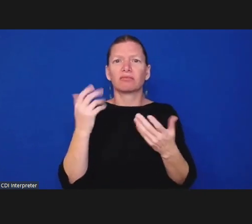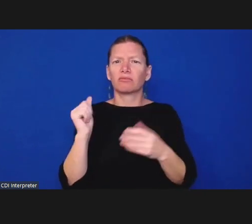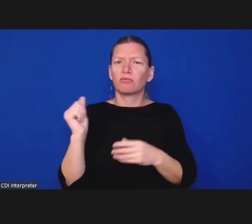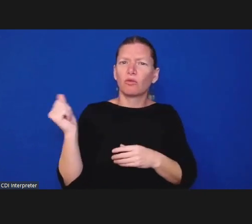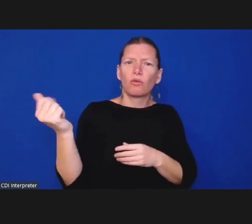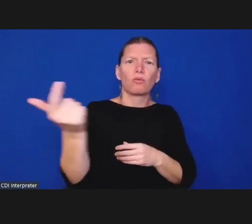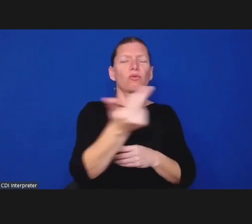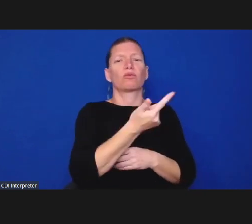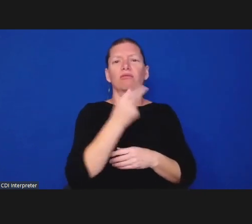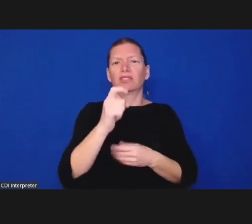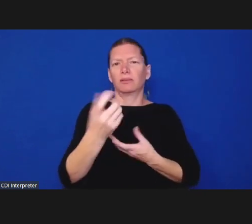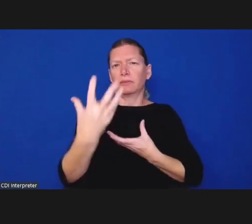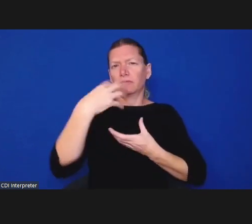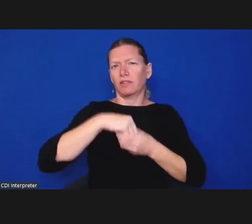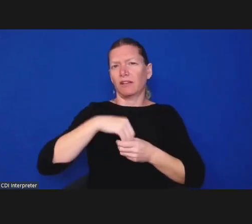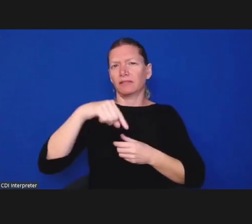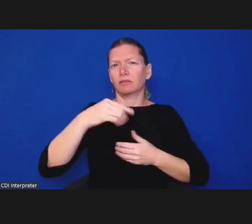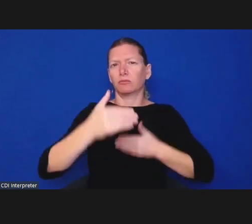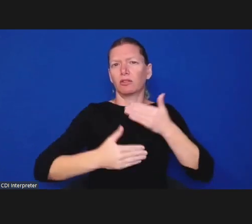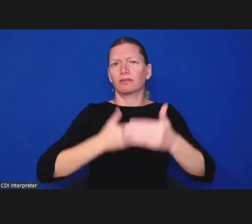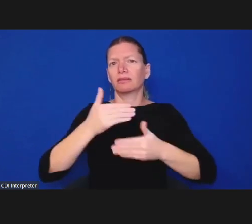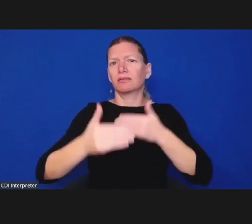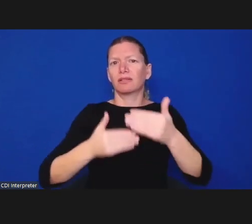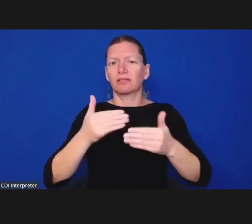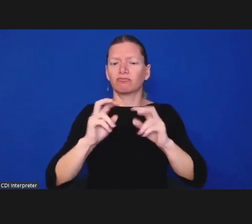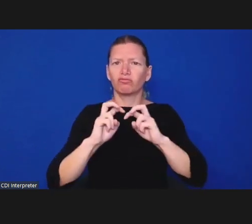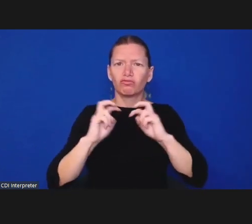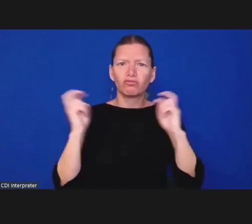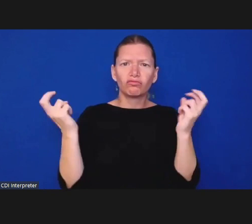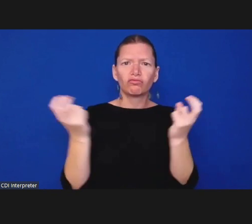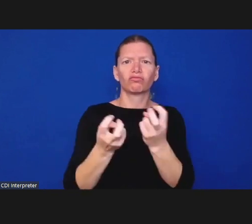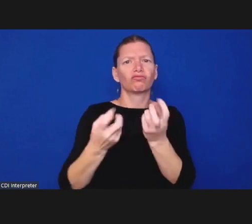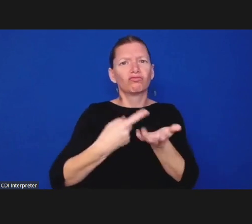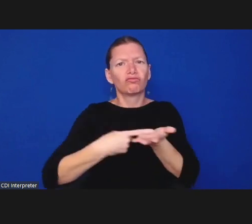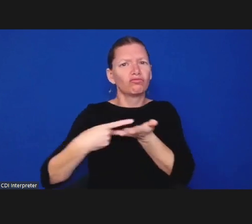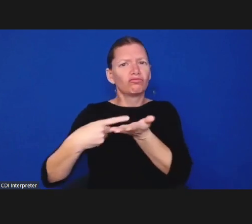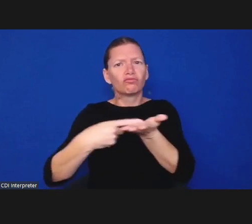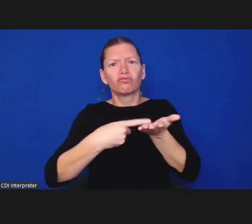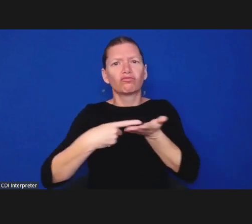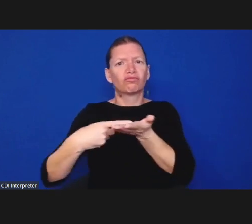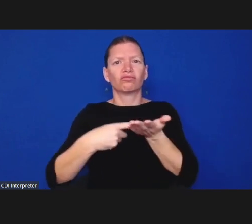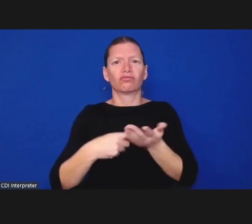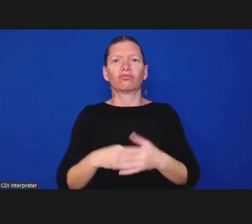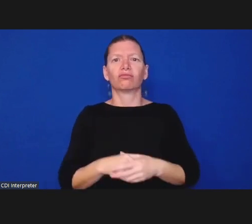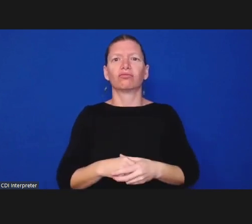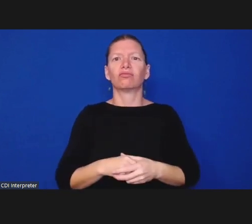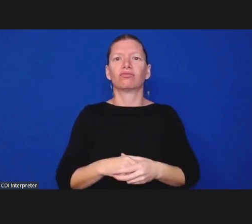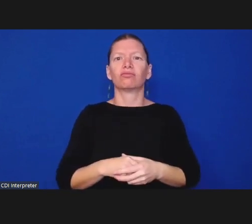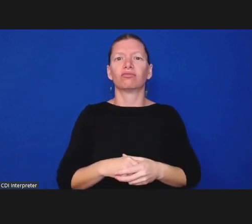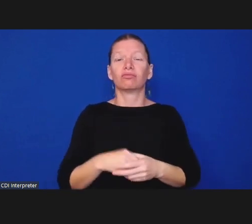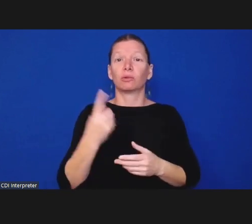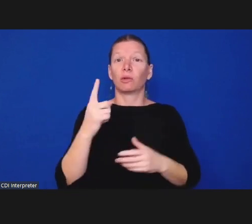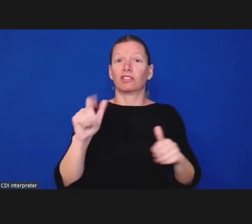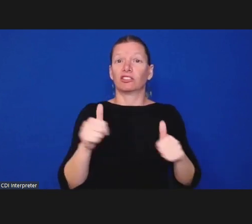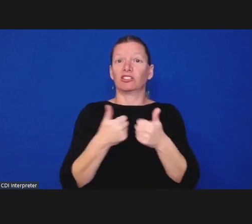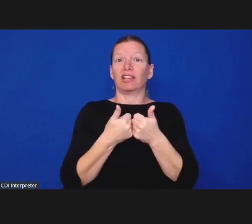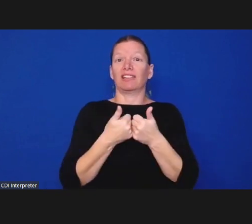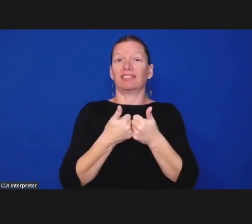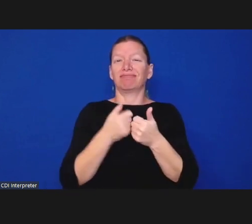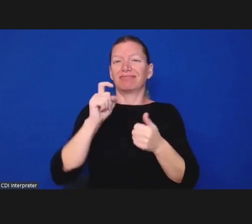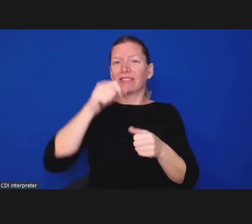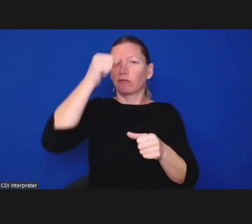oversight is that we have to remember why we're here and also be neutral and impartial in our work